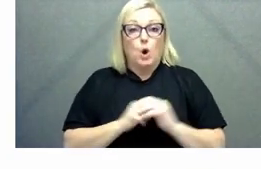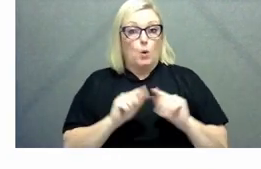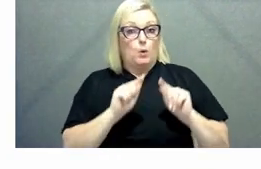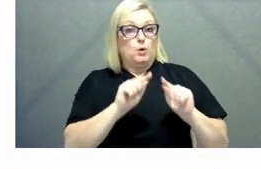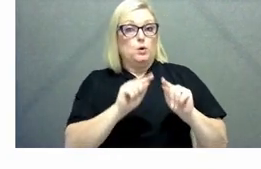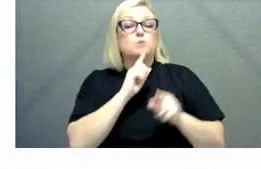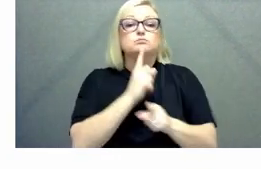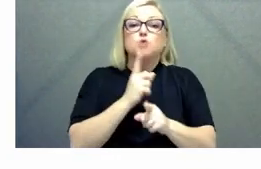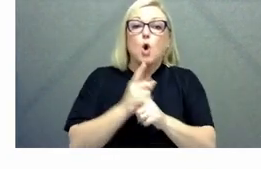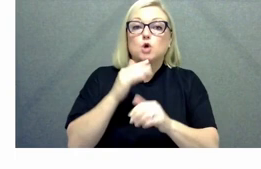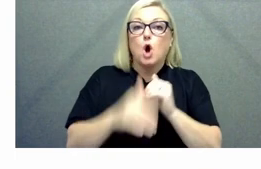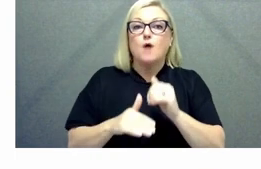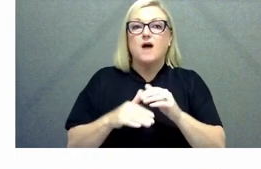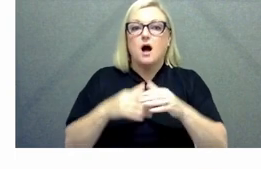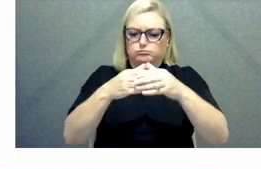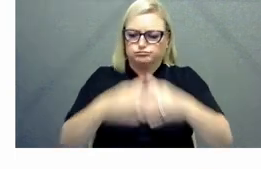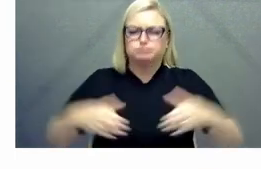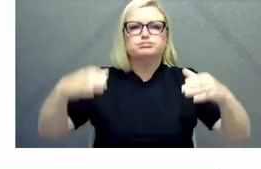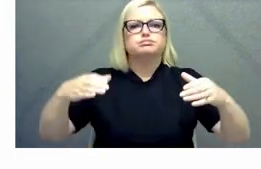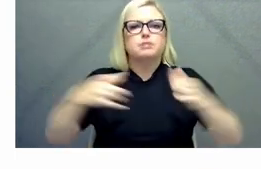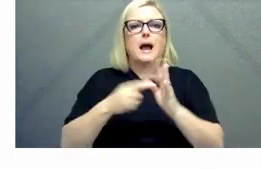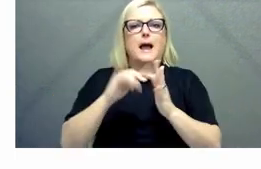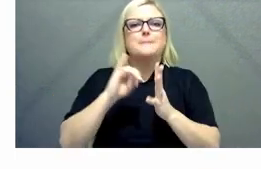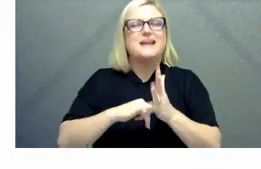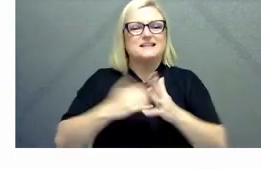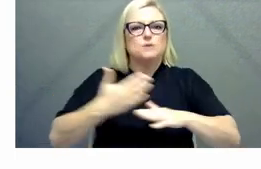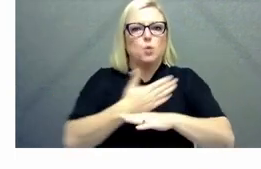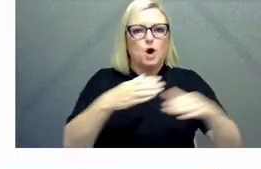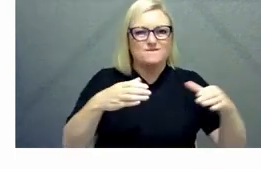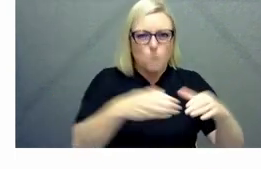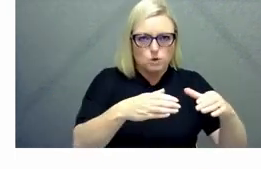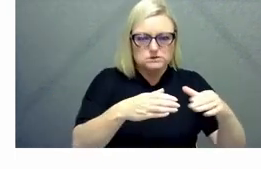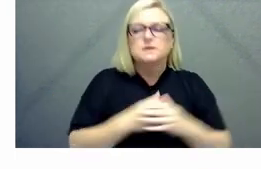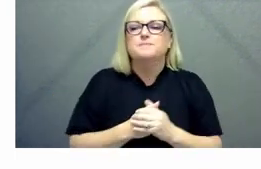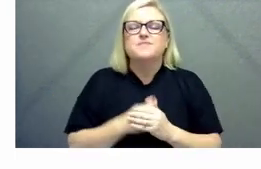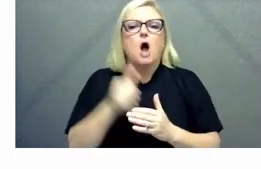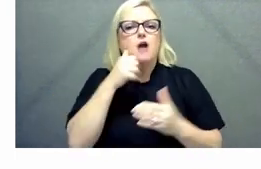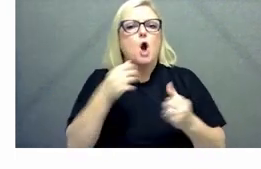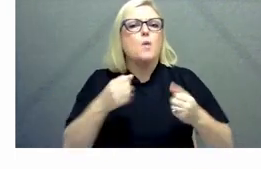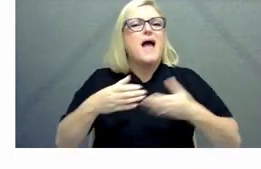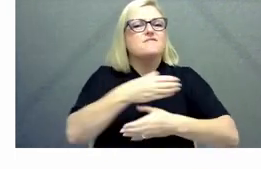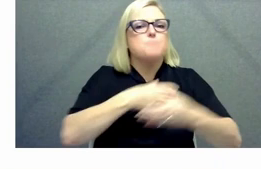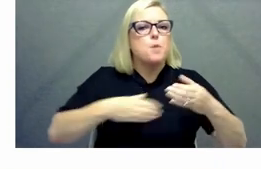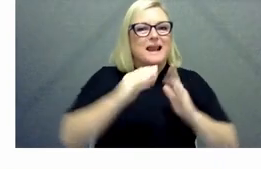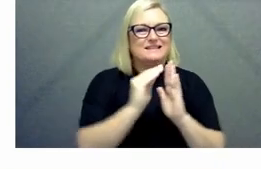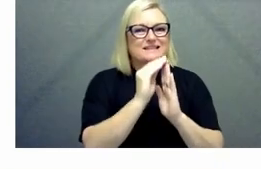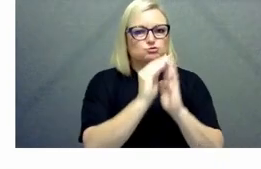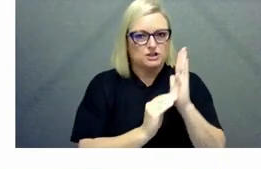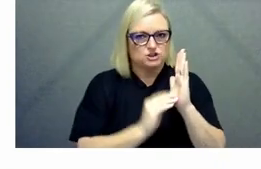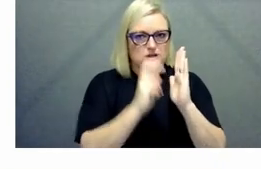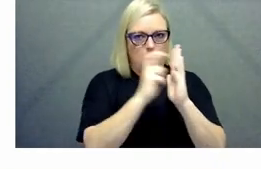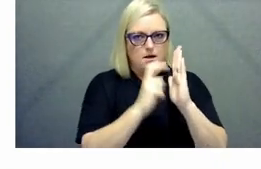APS workforce besides the mobility register what other avenues advice are open to us